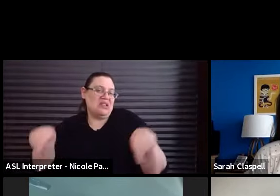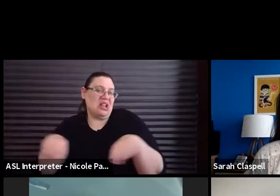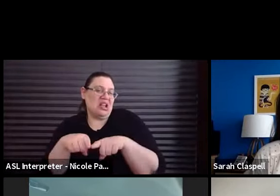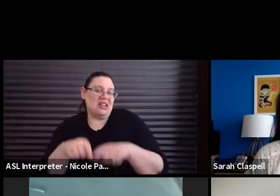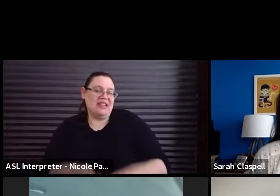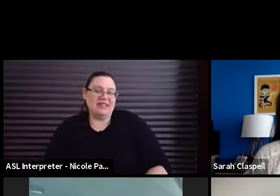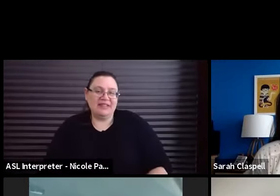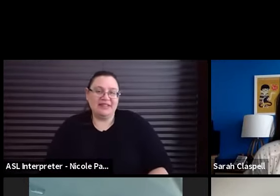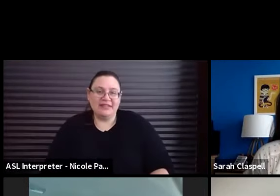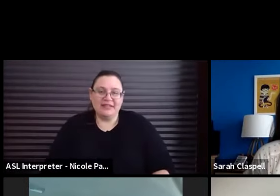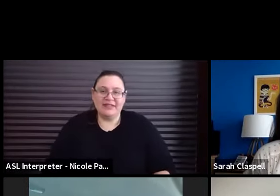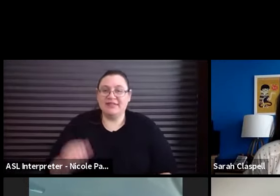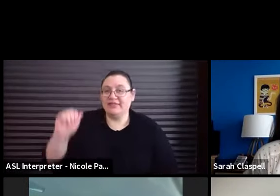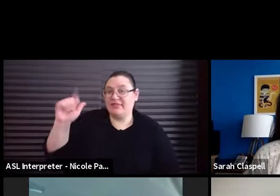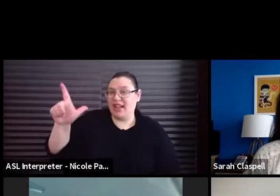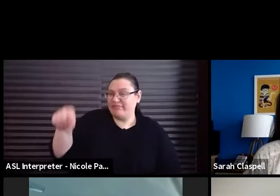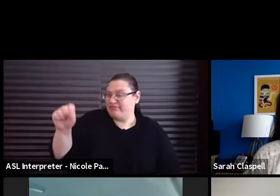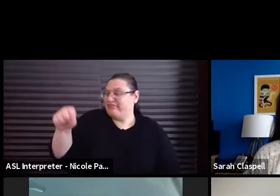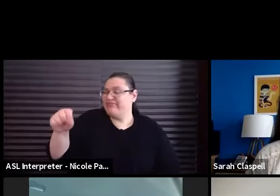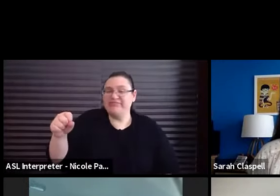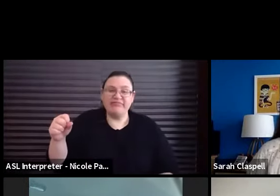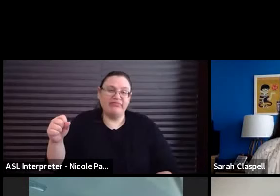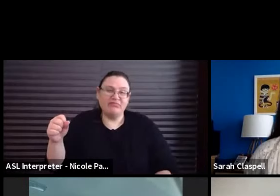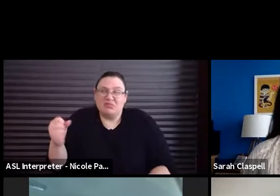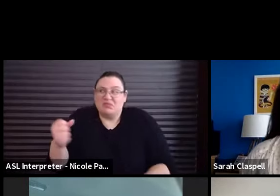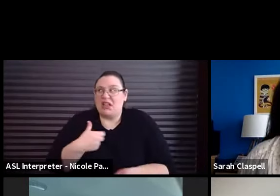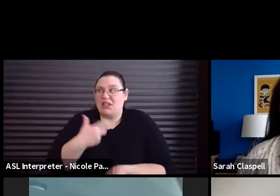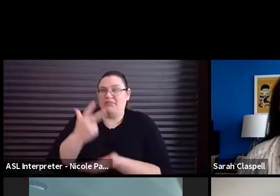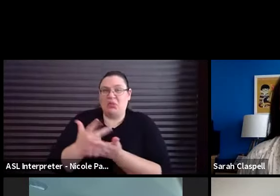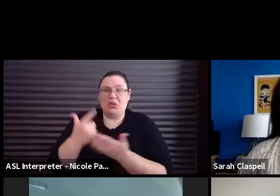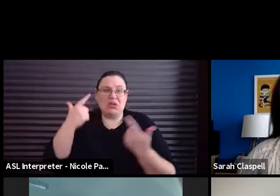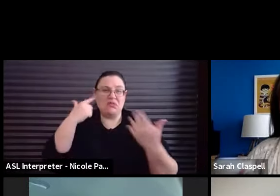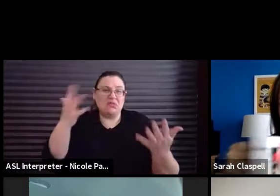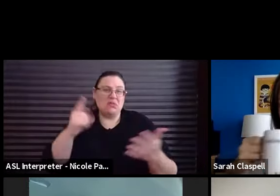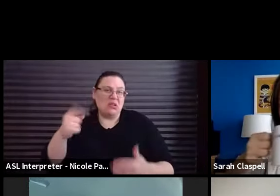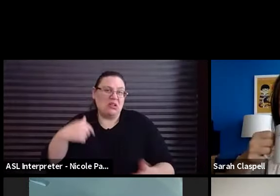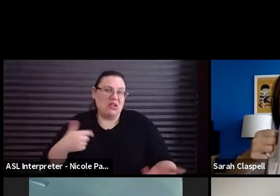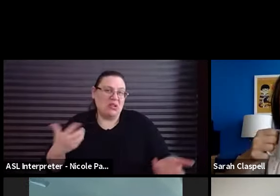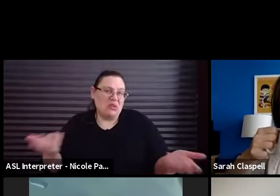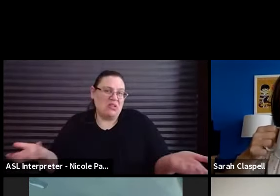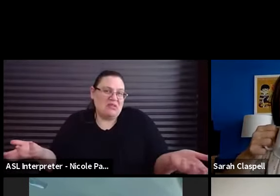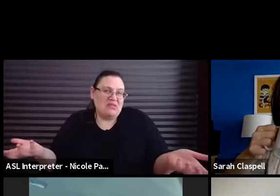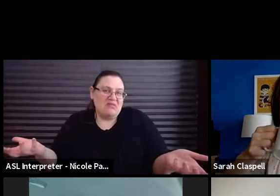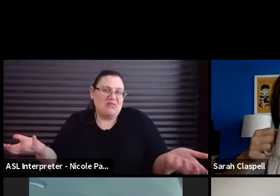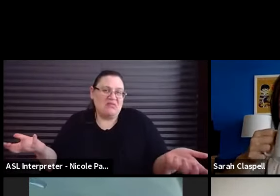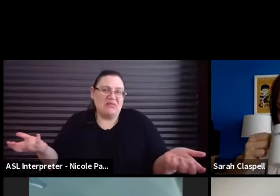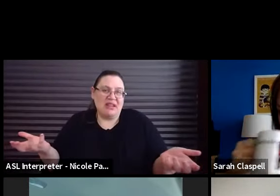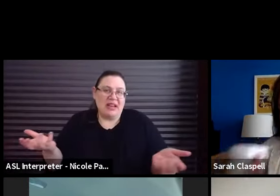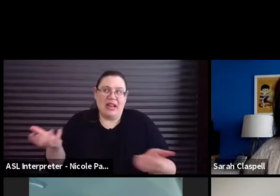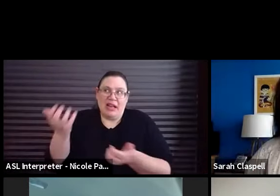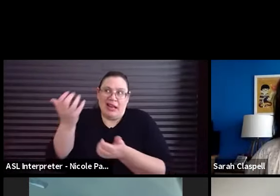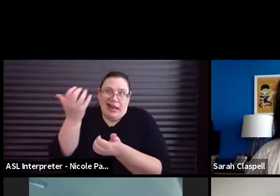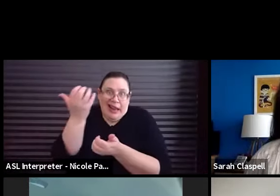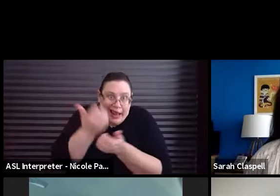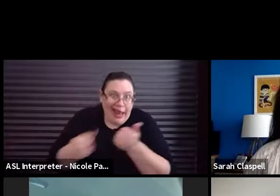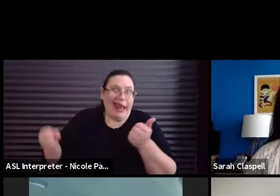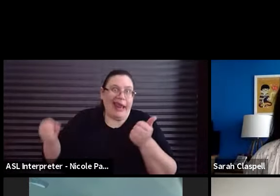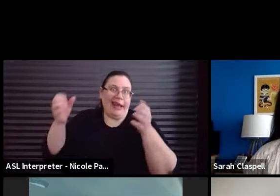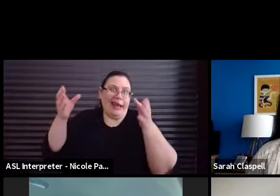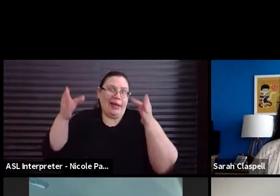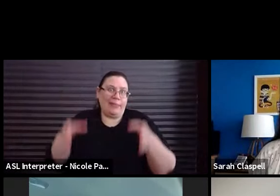Yeah. Yeah. mean, I can, I can park more or less wherever I want. In fact, anyone, anyone can.